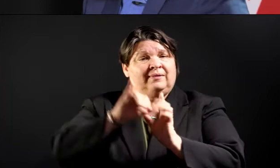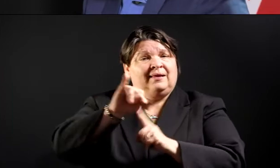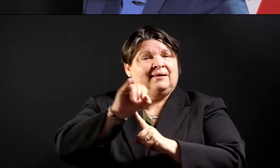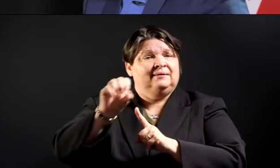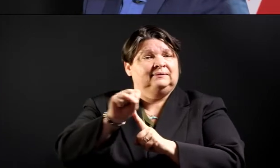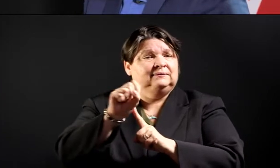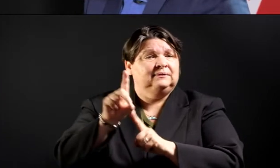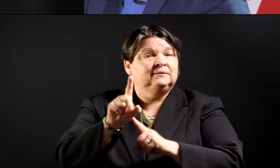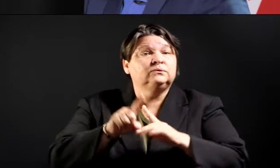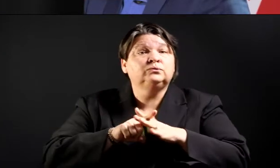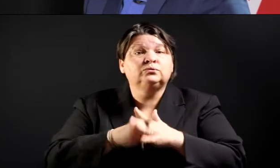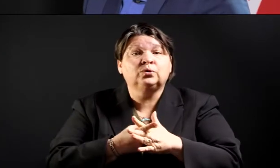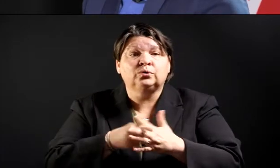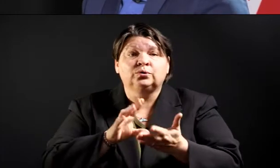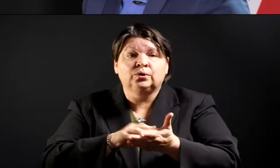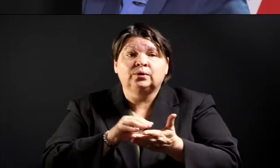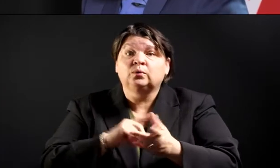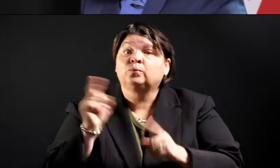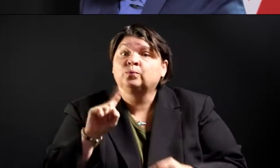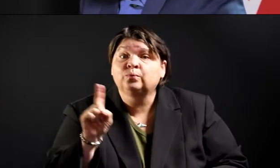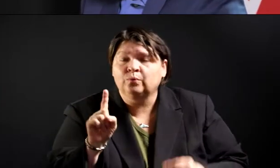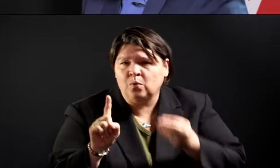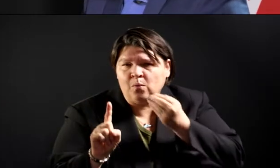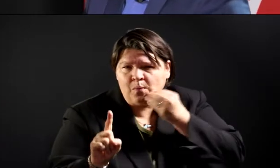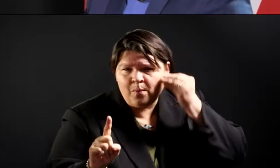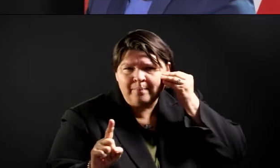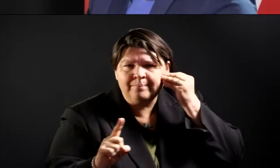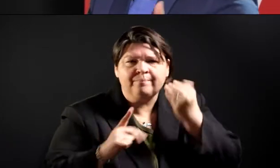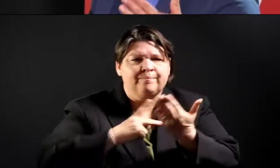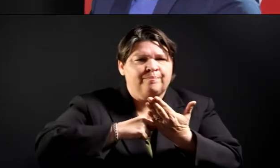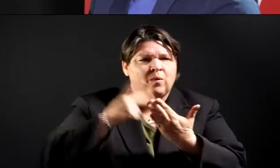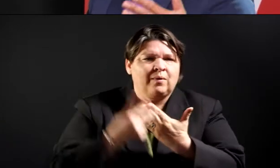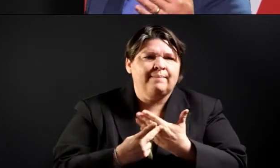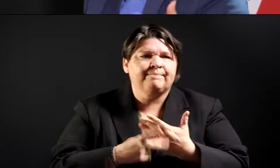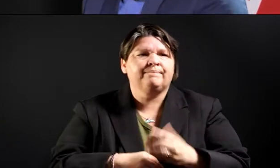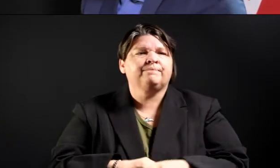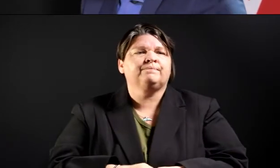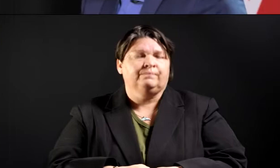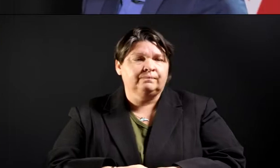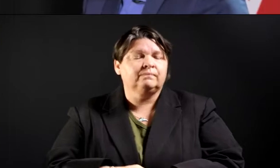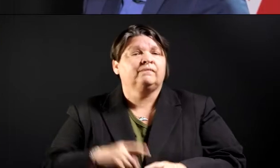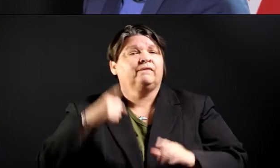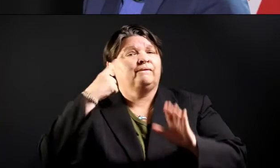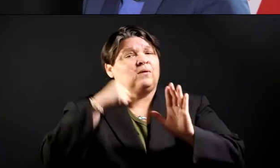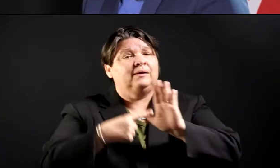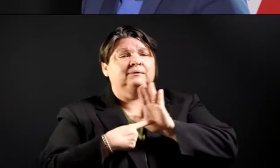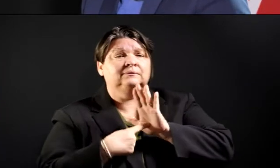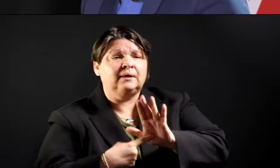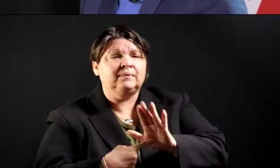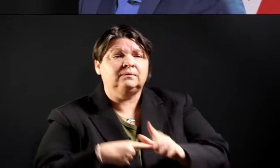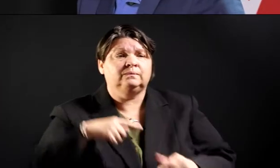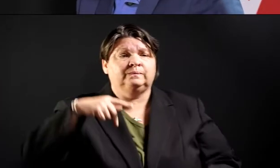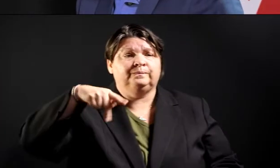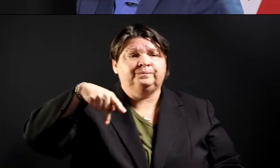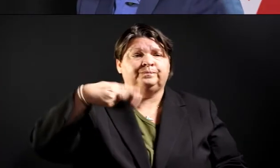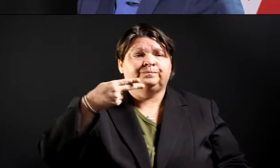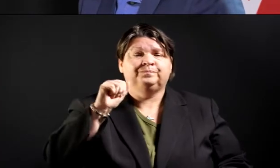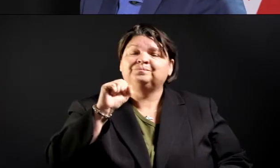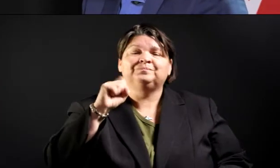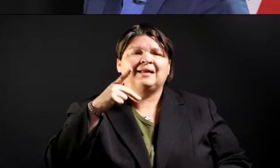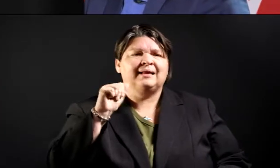And what that is comprised of earlier this month, for example, it's a phased deployment of 7,000